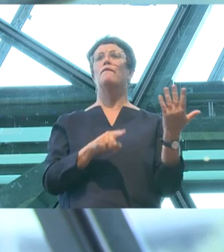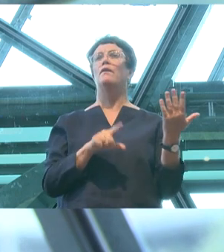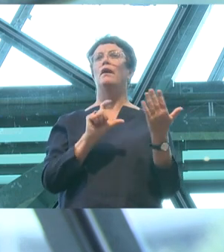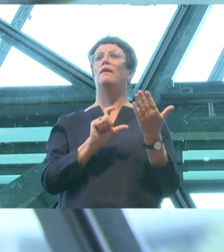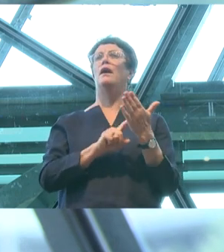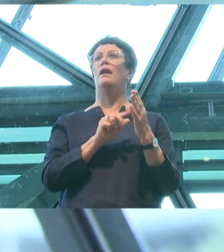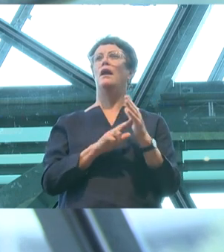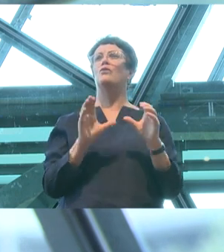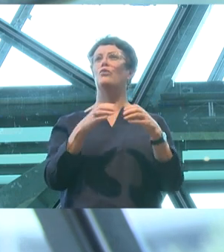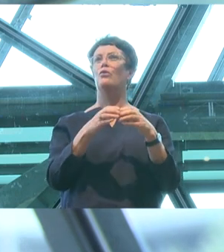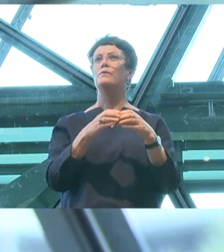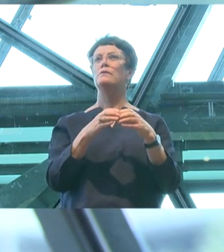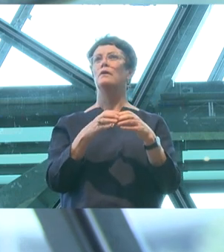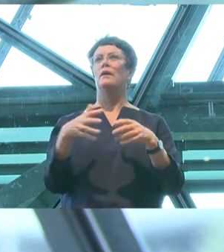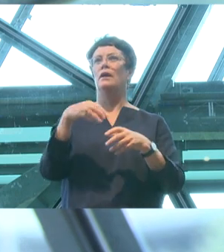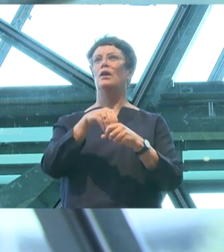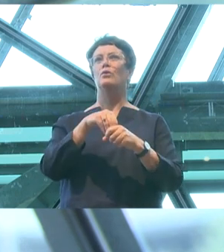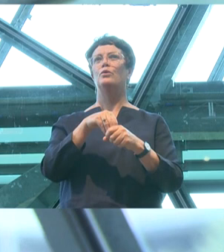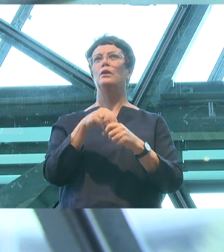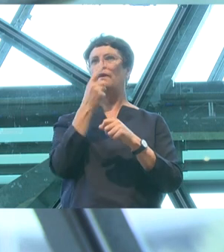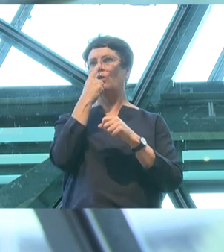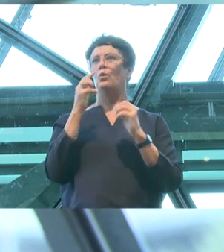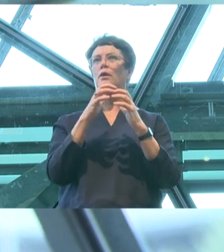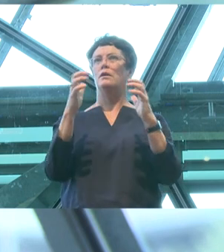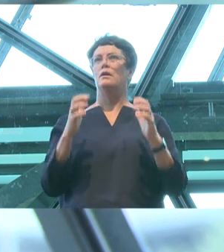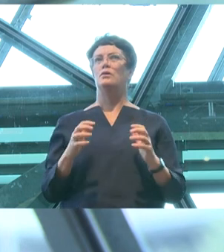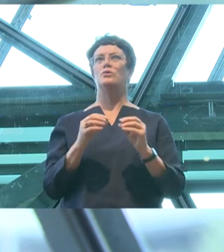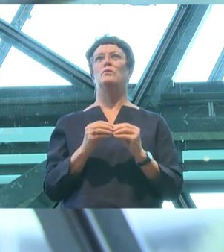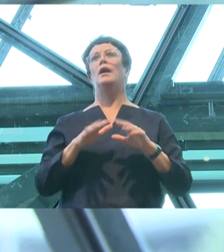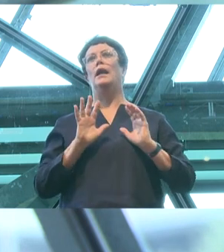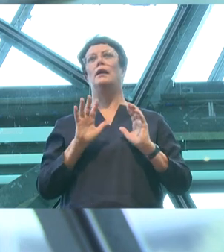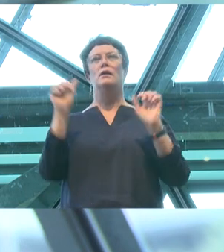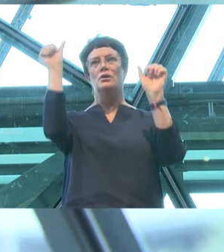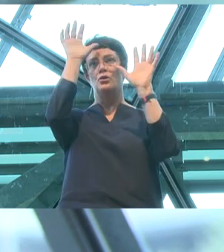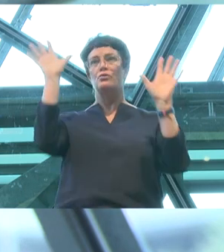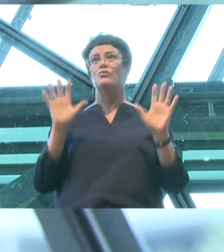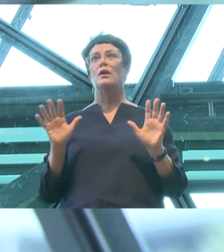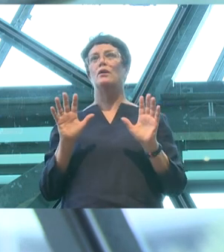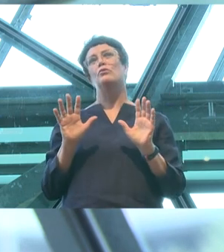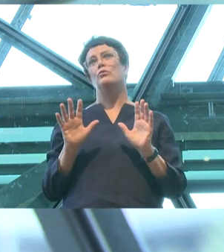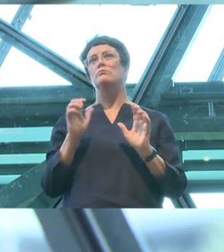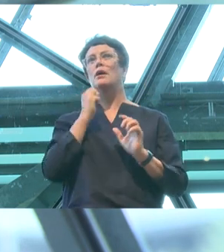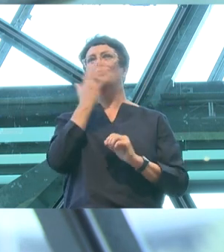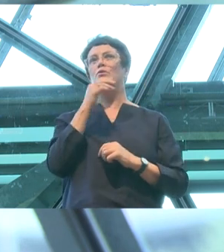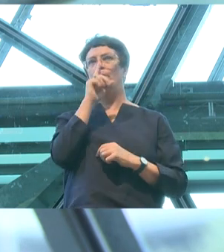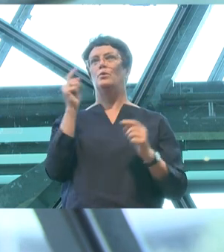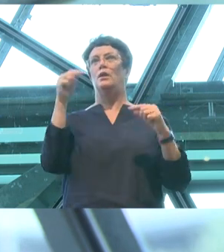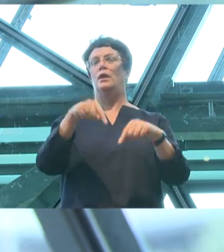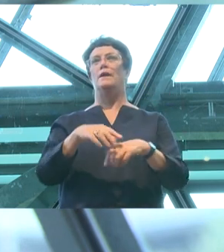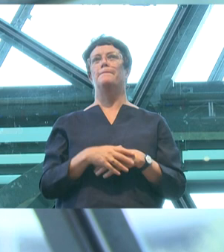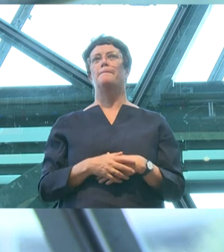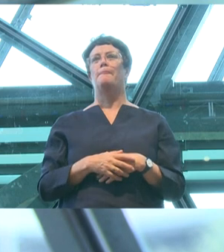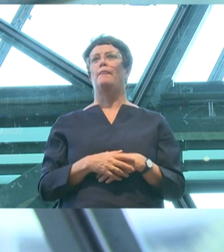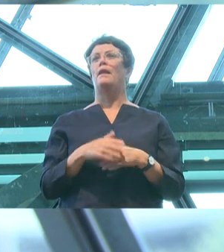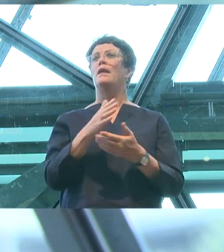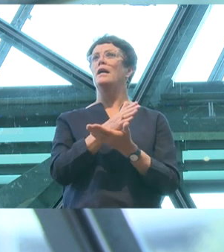Nation and any Aboriginal and Torres Strait Islander people here today. First Nations Australians were already sharing knowledge and stories